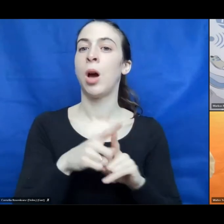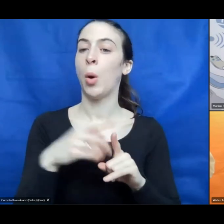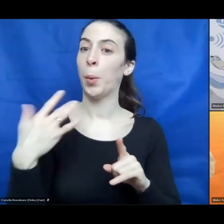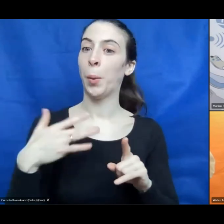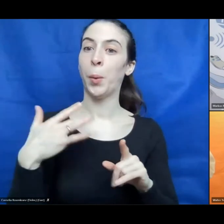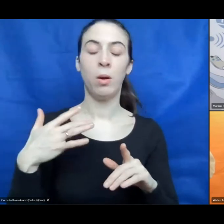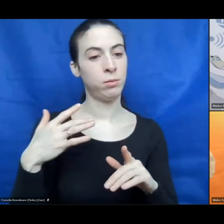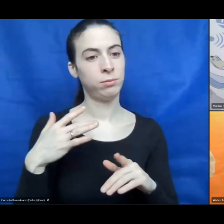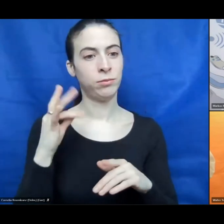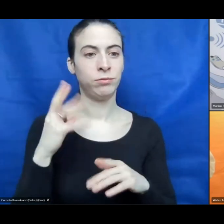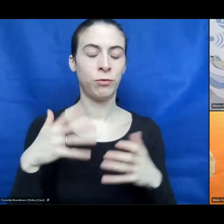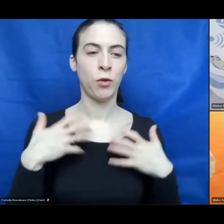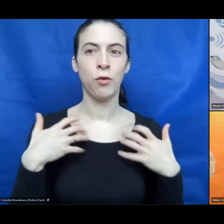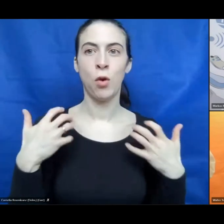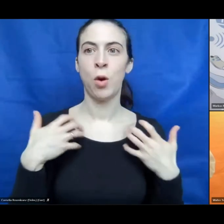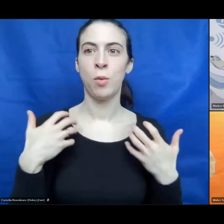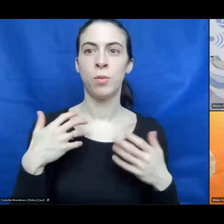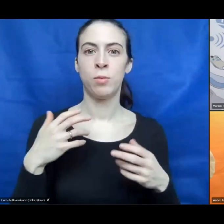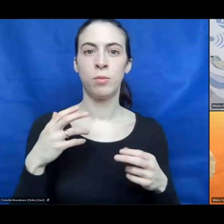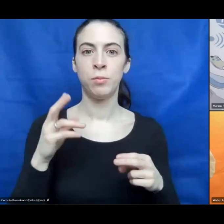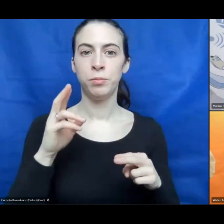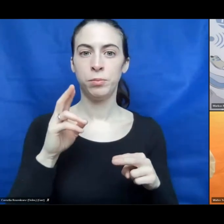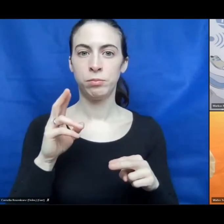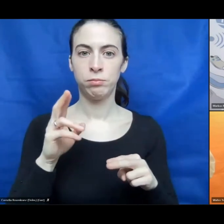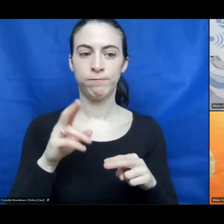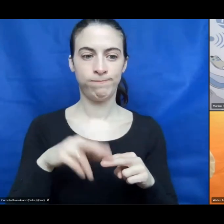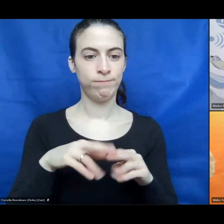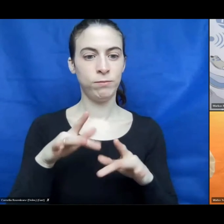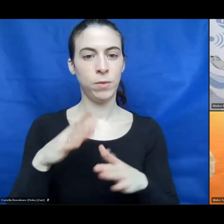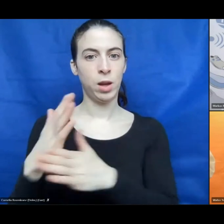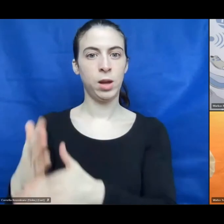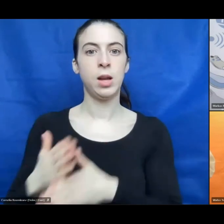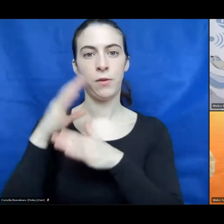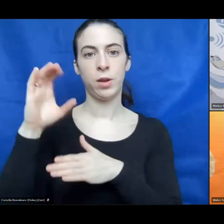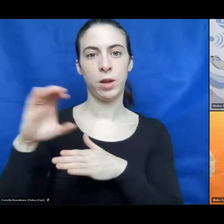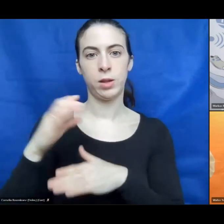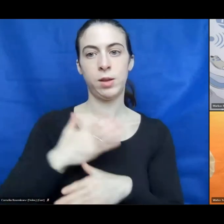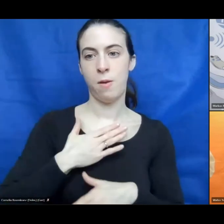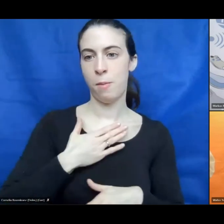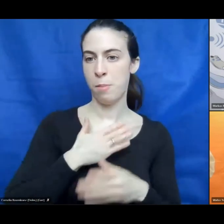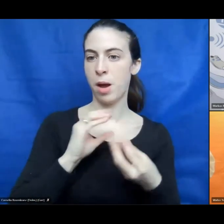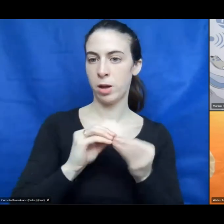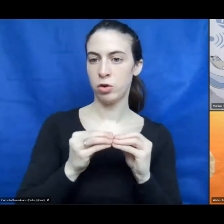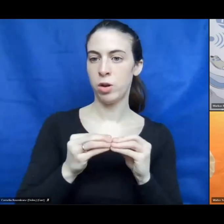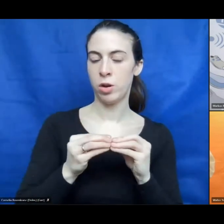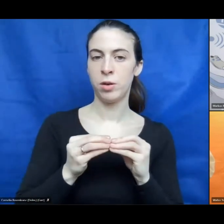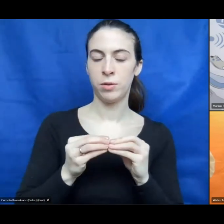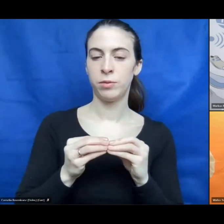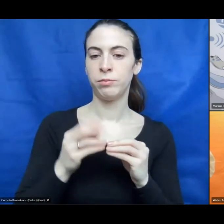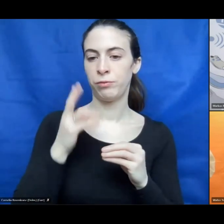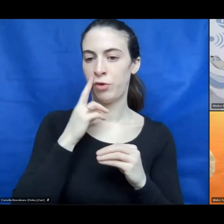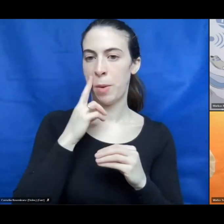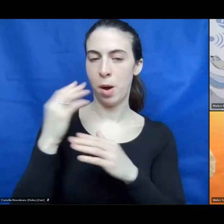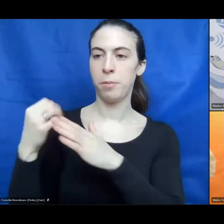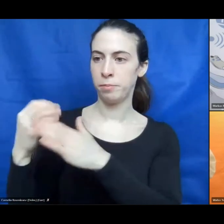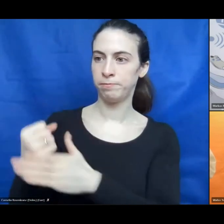have the help, to have the help of Christian when I run my own business. I